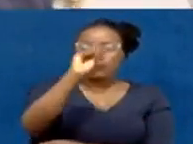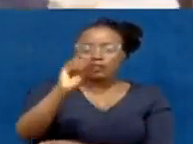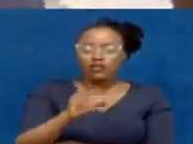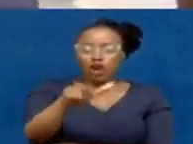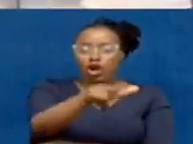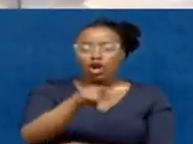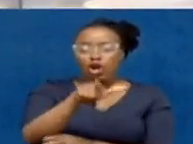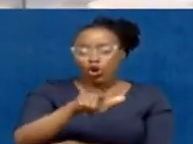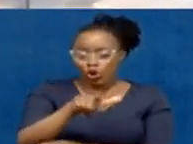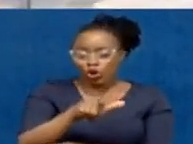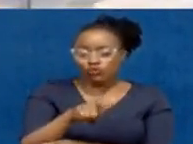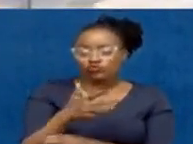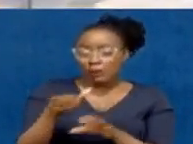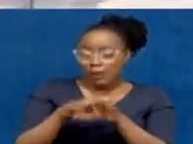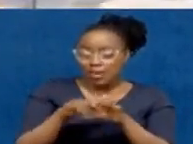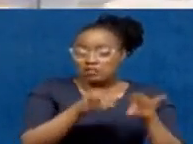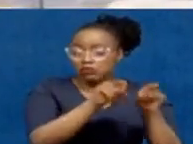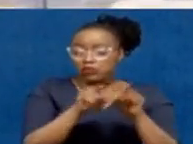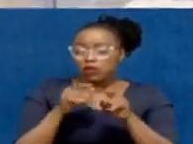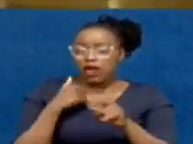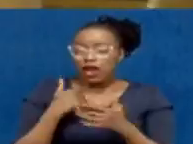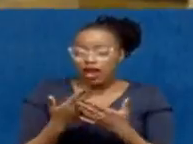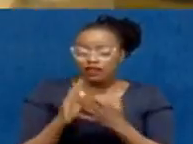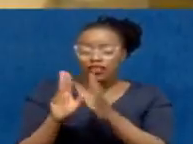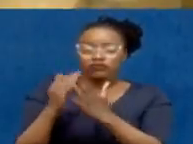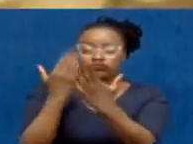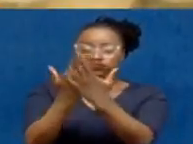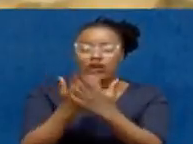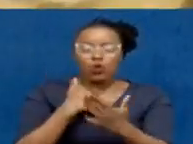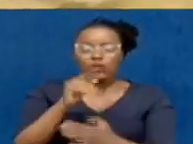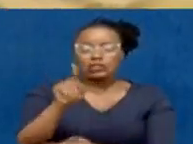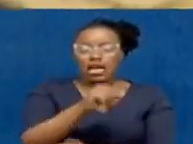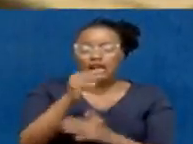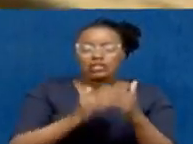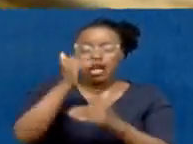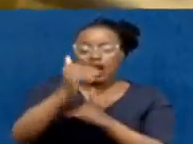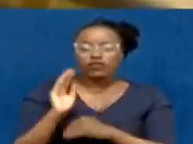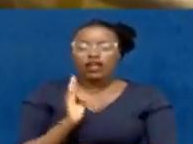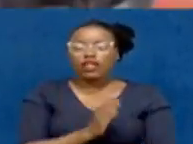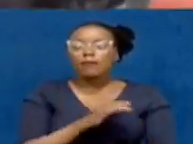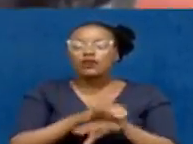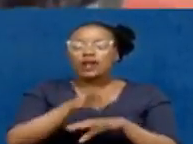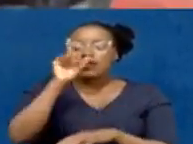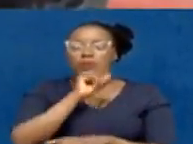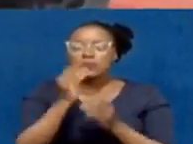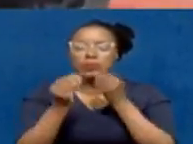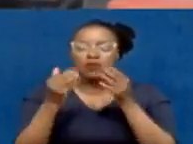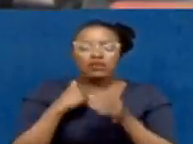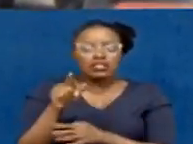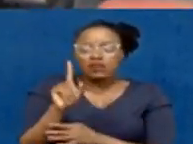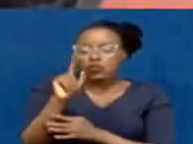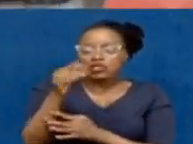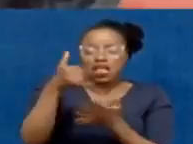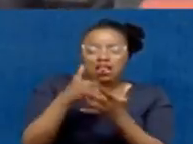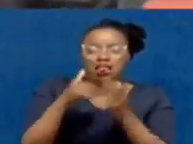shareholding. But Africa Infrastructure Development's petition was dismissed after the board established that it was not a tender arm.